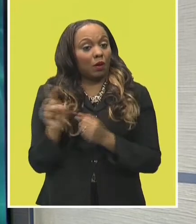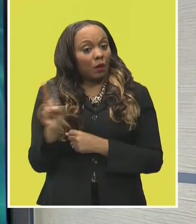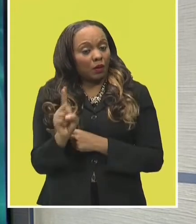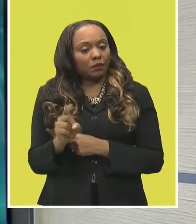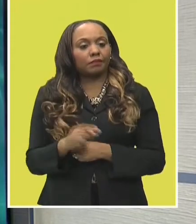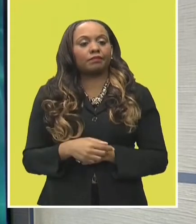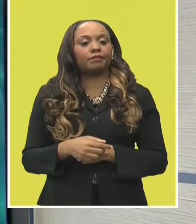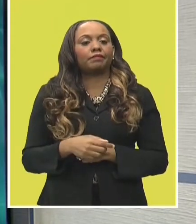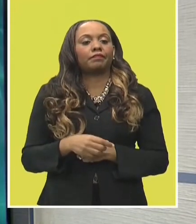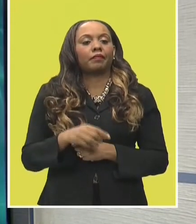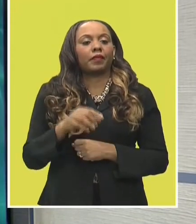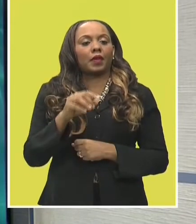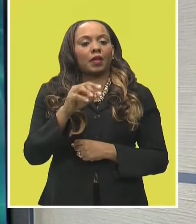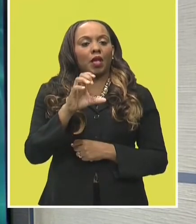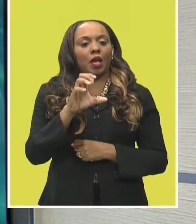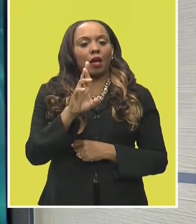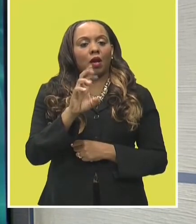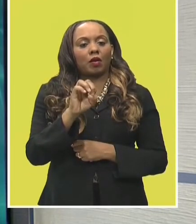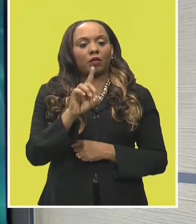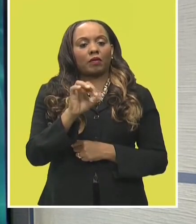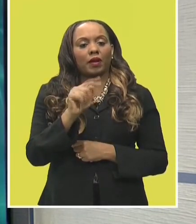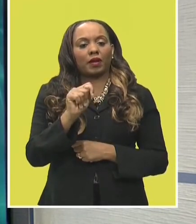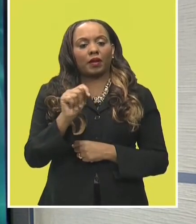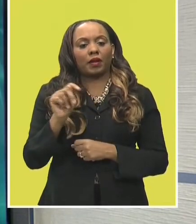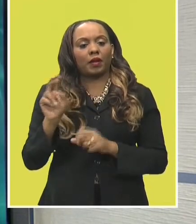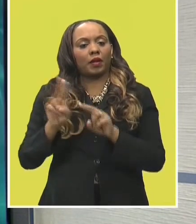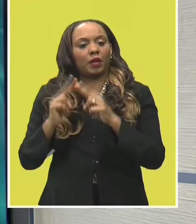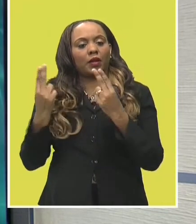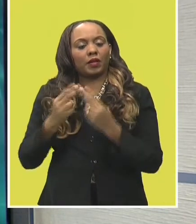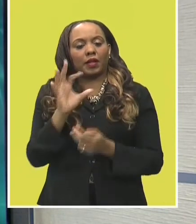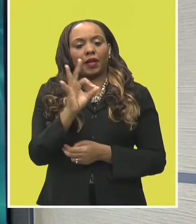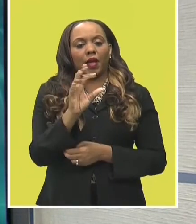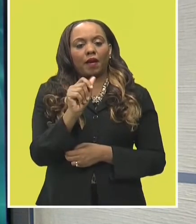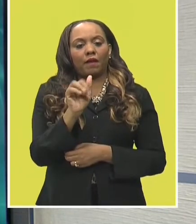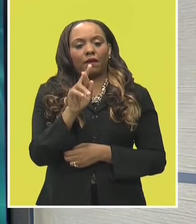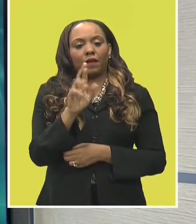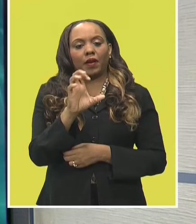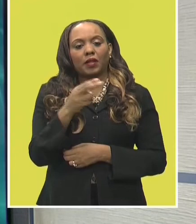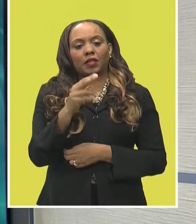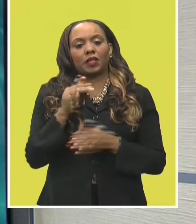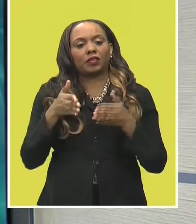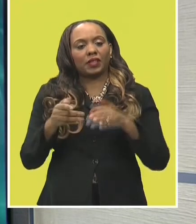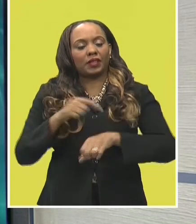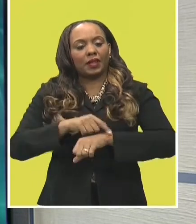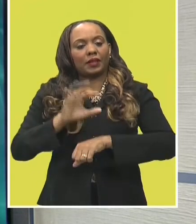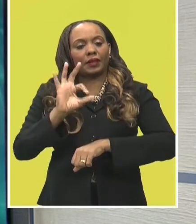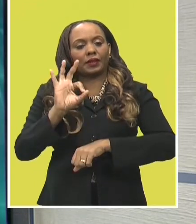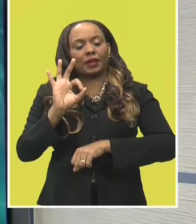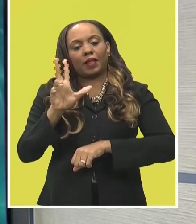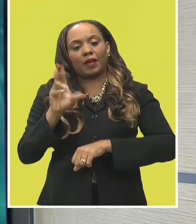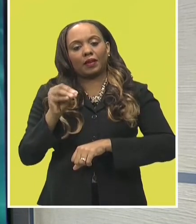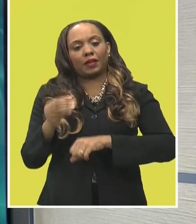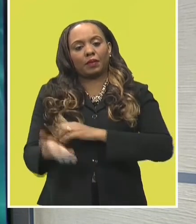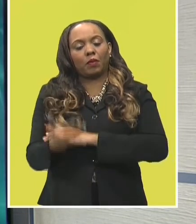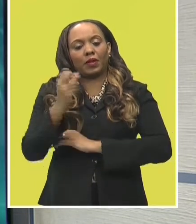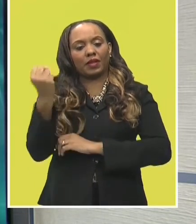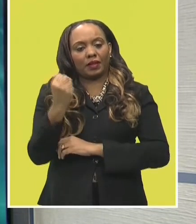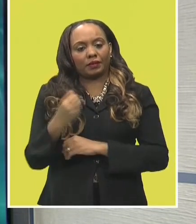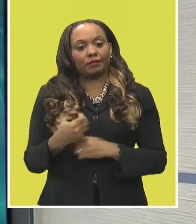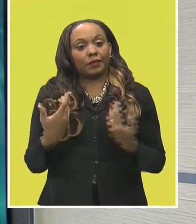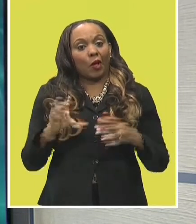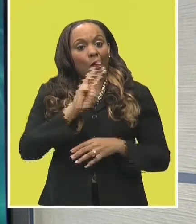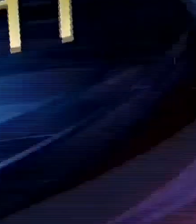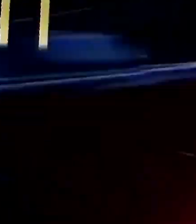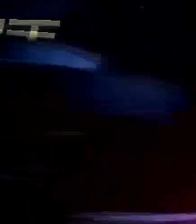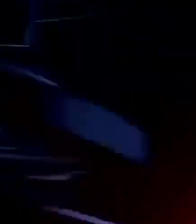Credit Union's Fairchild Street branch, and the first session gets underway this Saturday from 9.30 a.m. That's Business Weather News is up